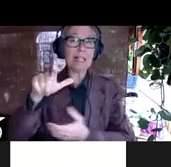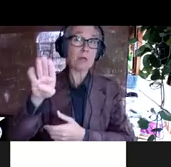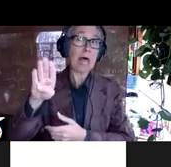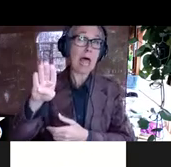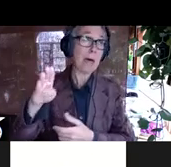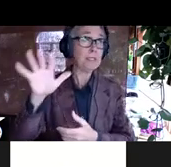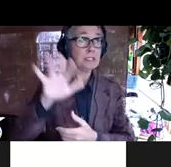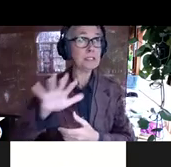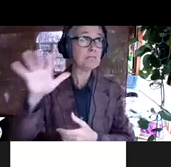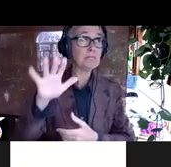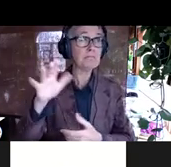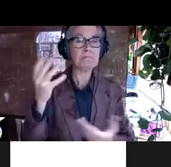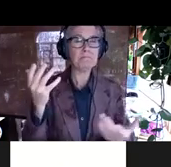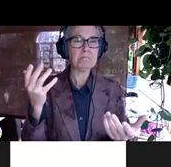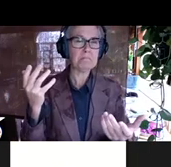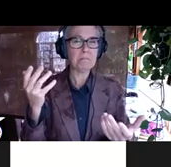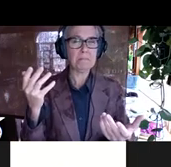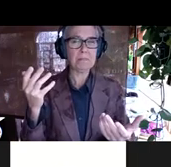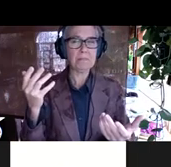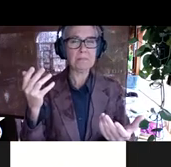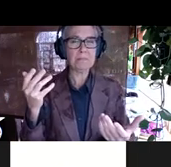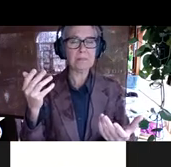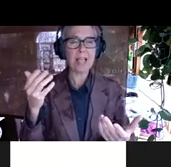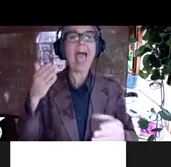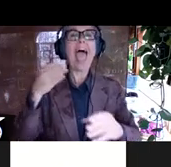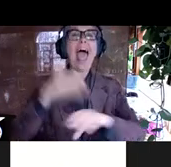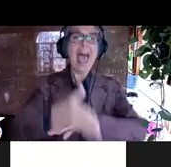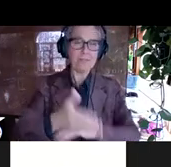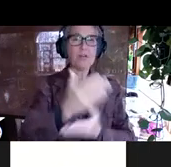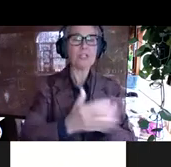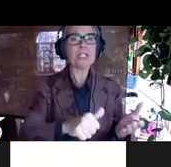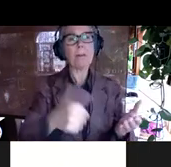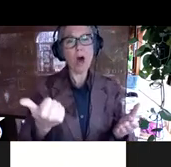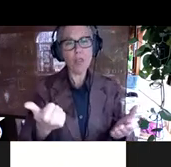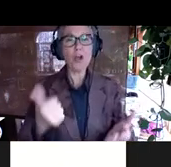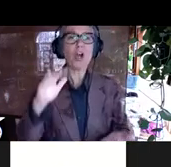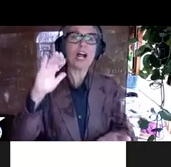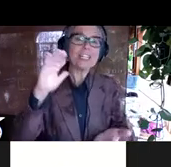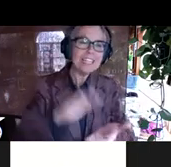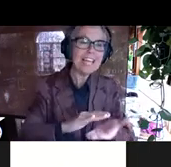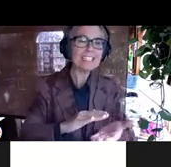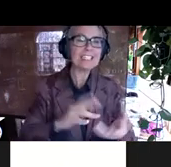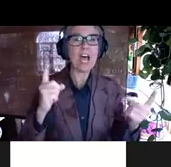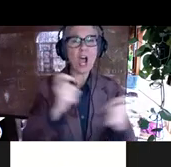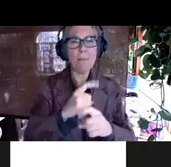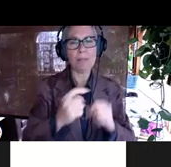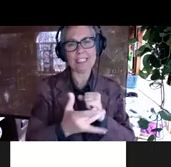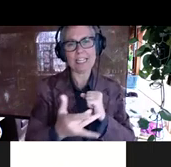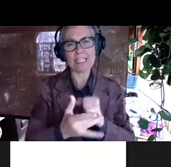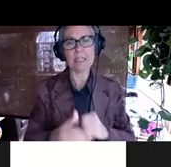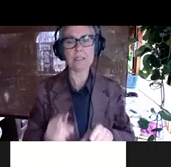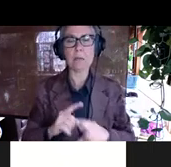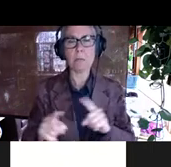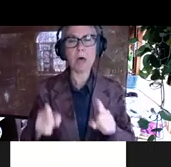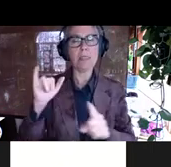after, you know, following many of these other somewhat less, uh, complex techniques, but for sure